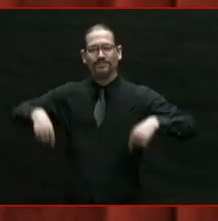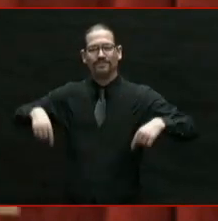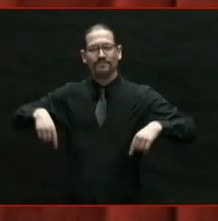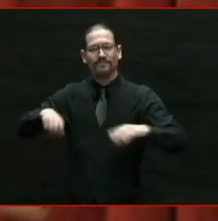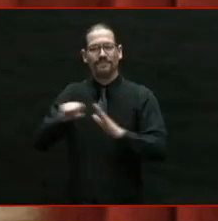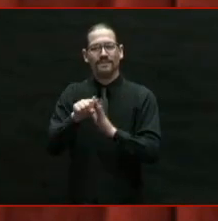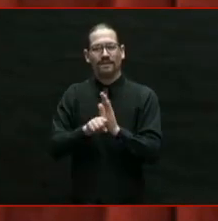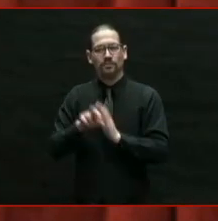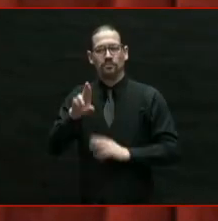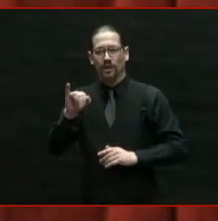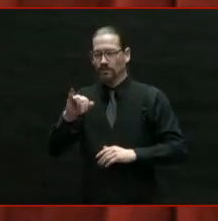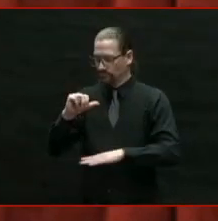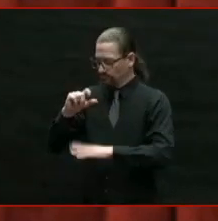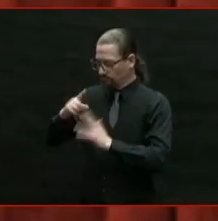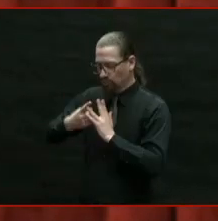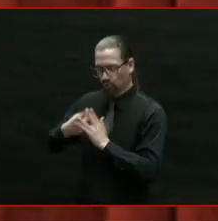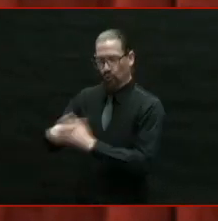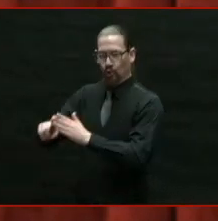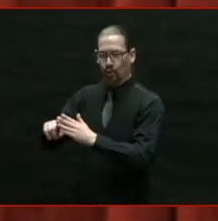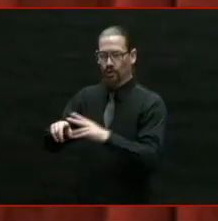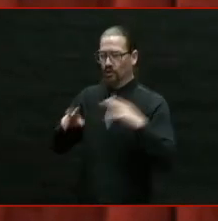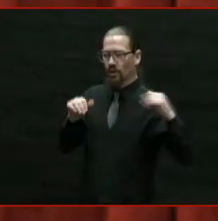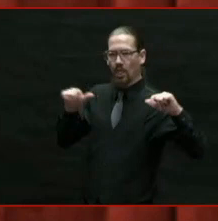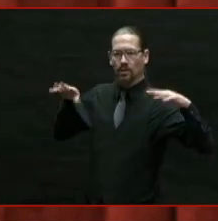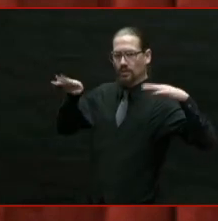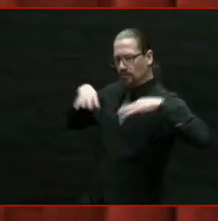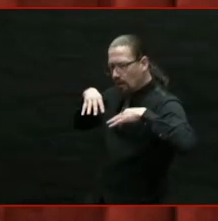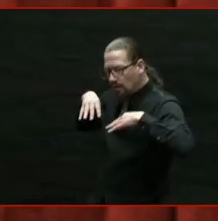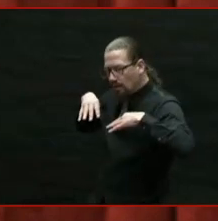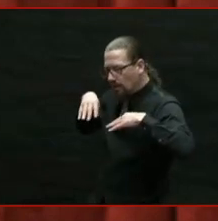provided tuition-free community college.